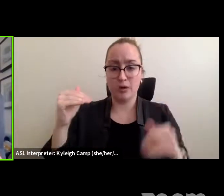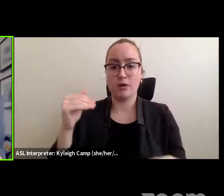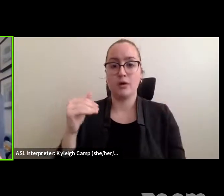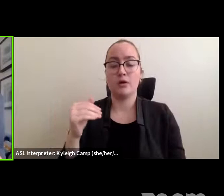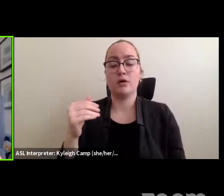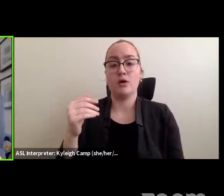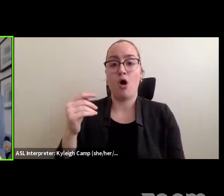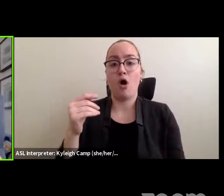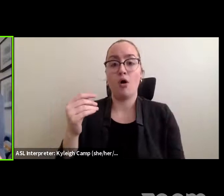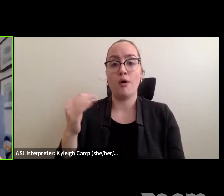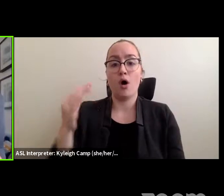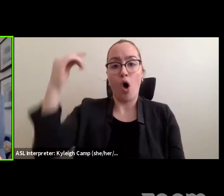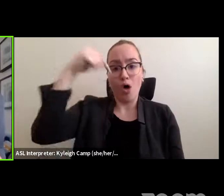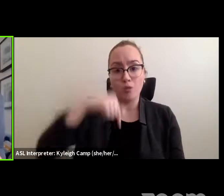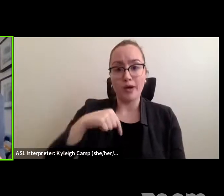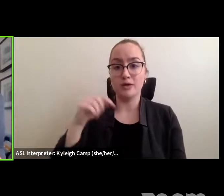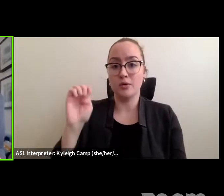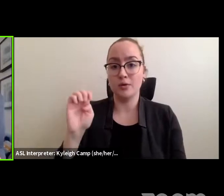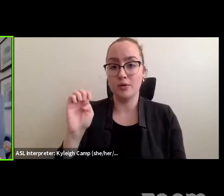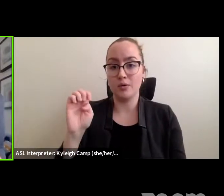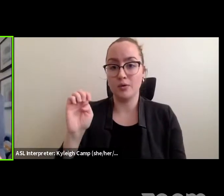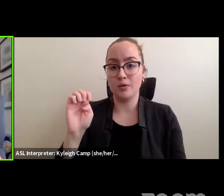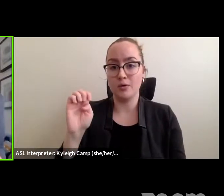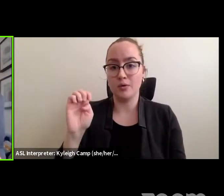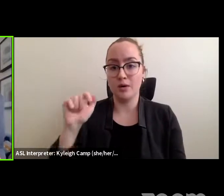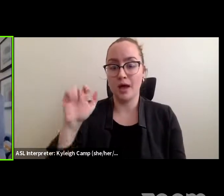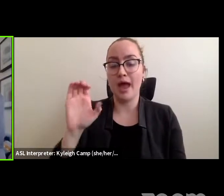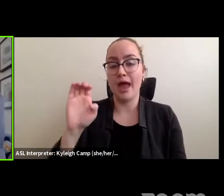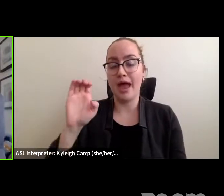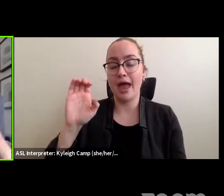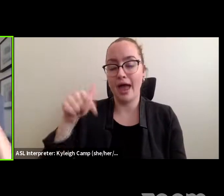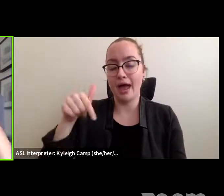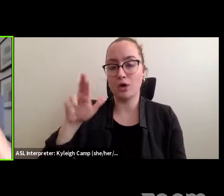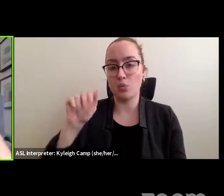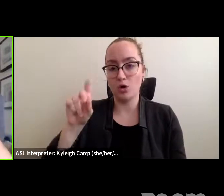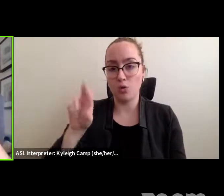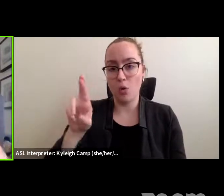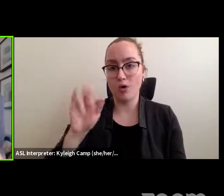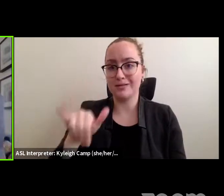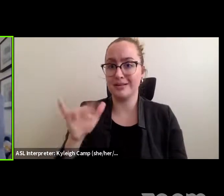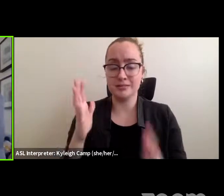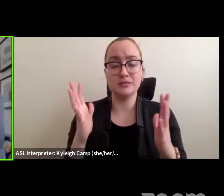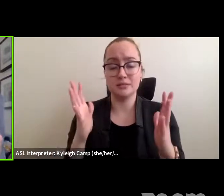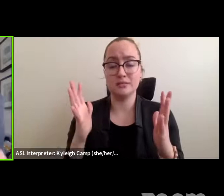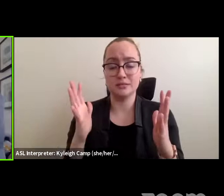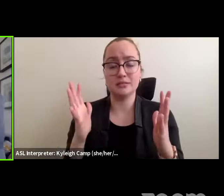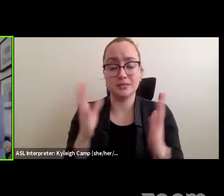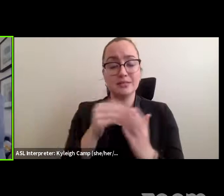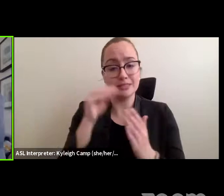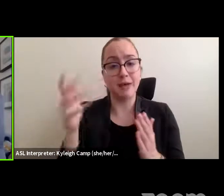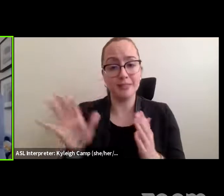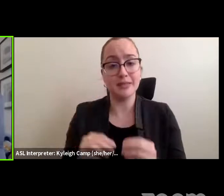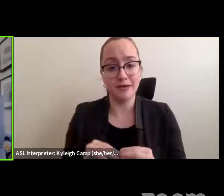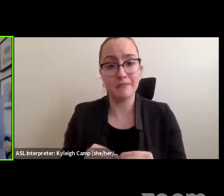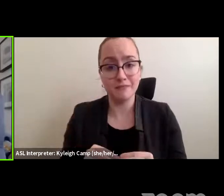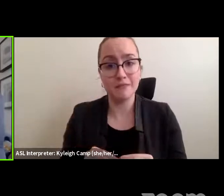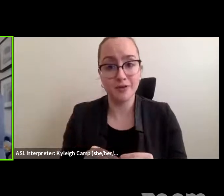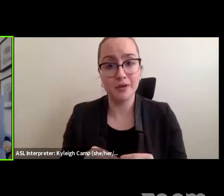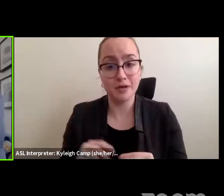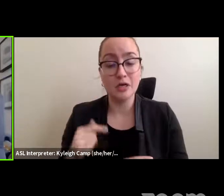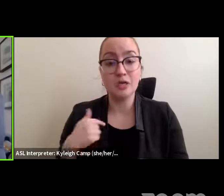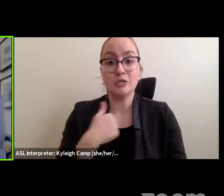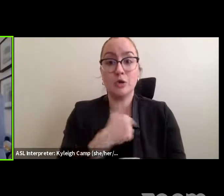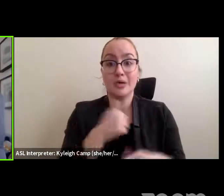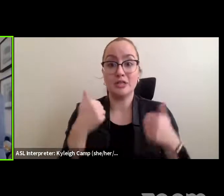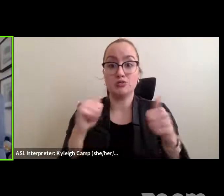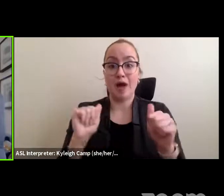We give billions of dollars to countries throughout Latin America to essentially stop migration